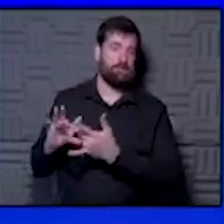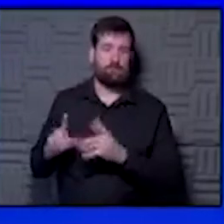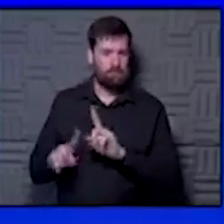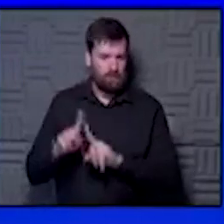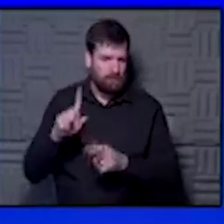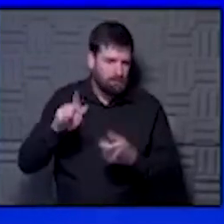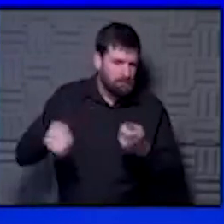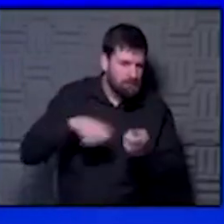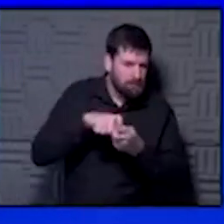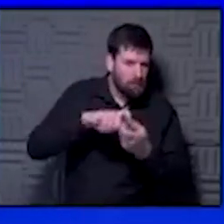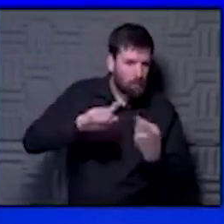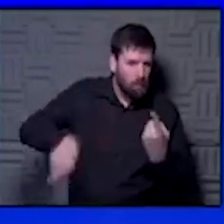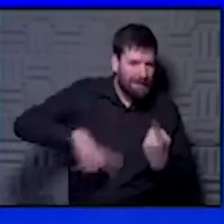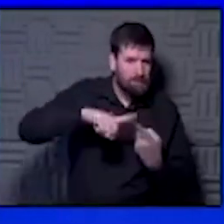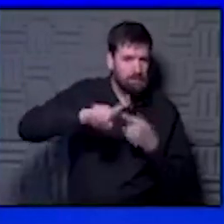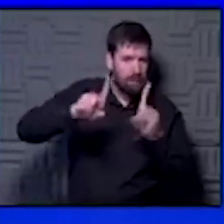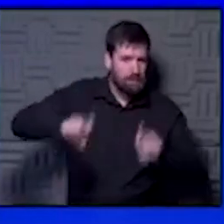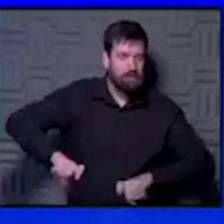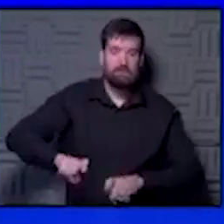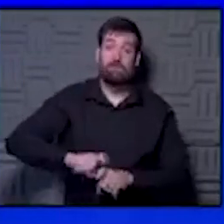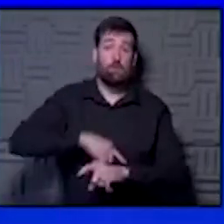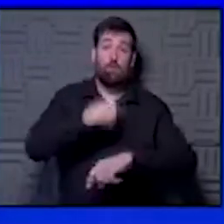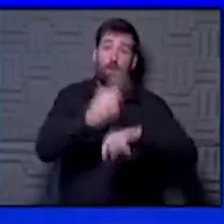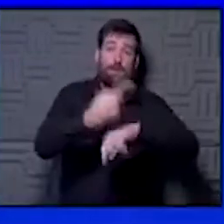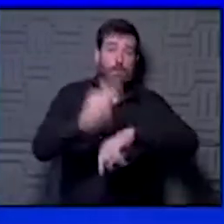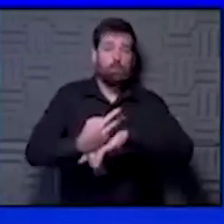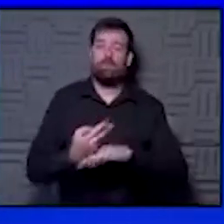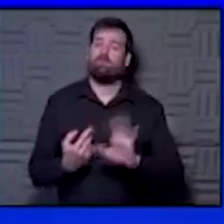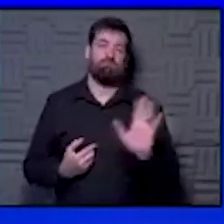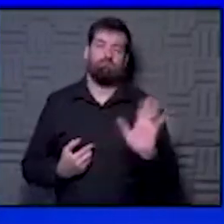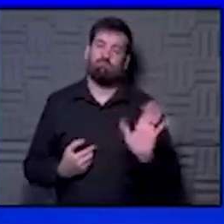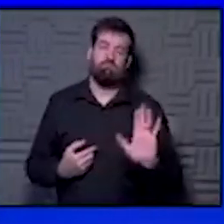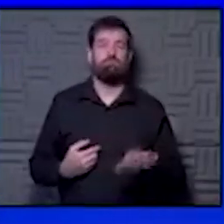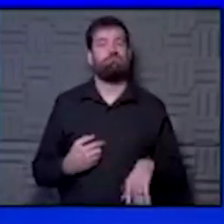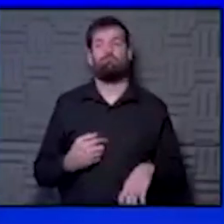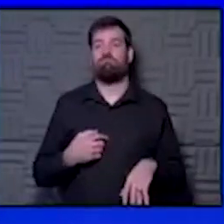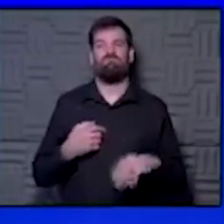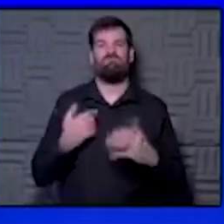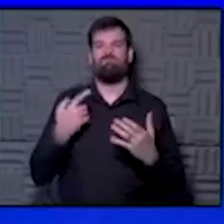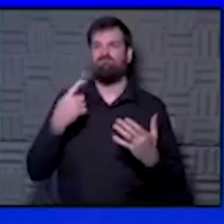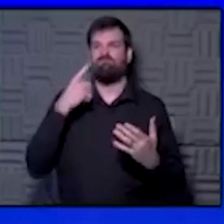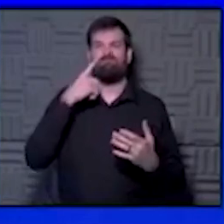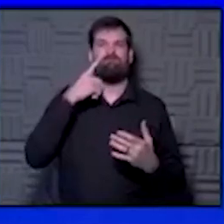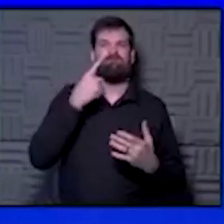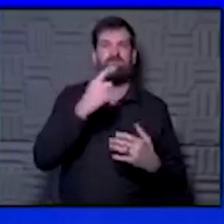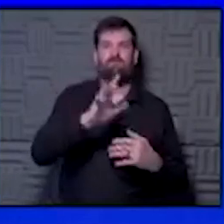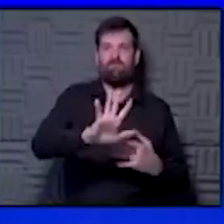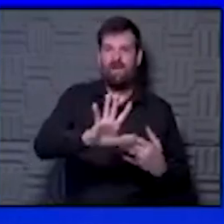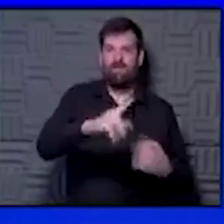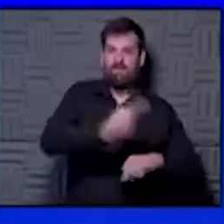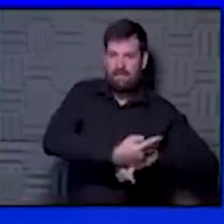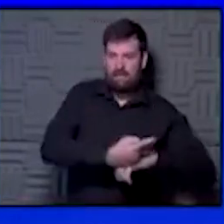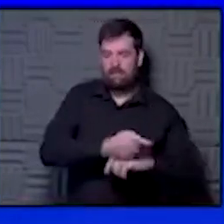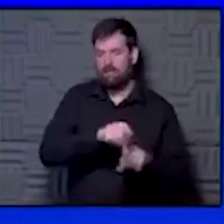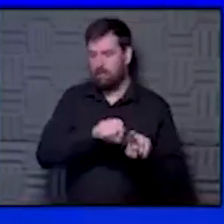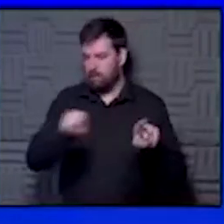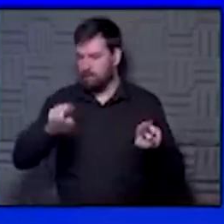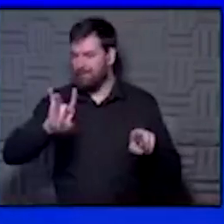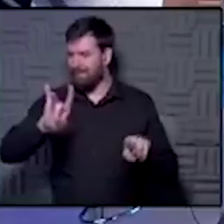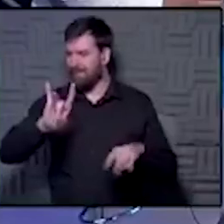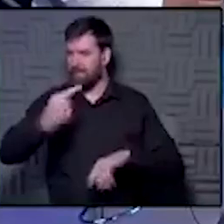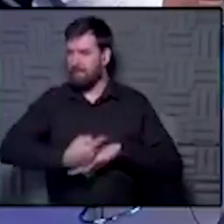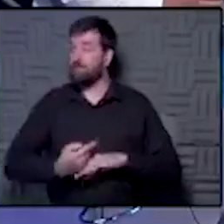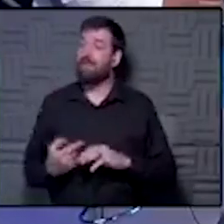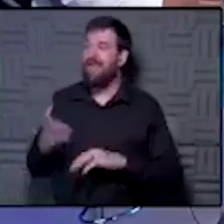landed on when exactly to test. I would not test one to two days after exposure. I wouldn't test before, say, five to eight days. At least. Because